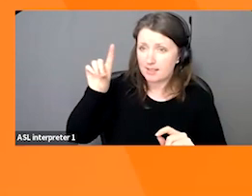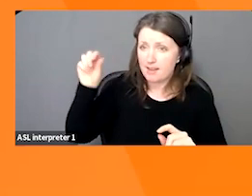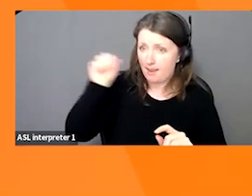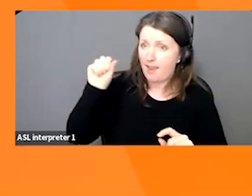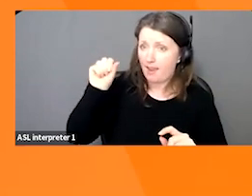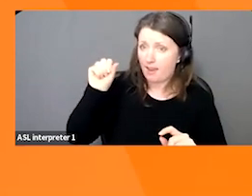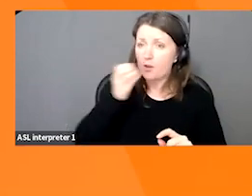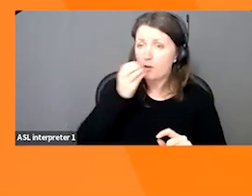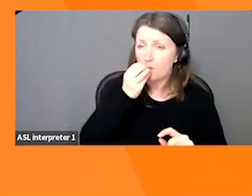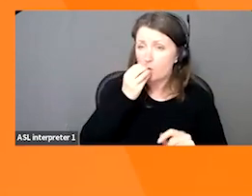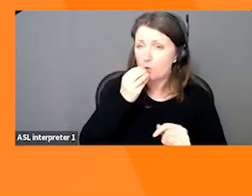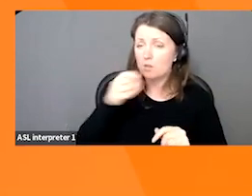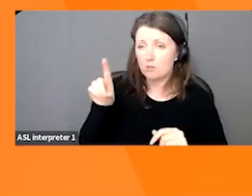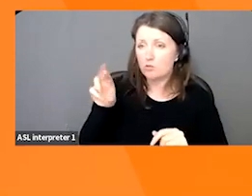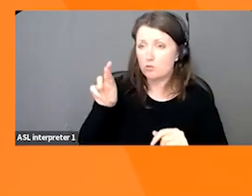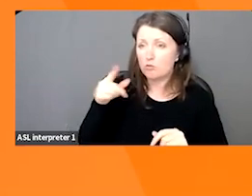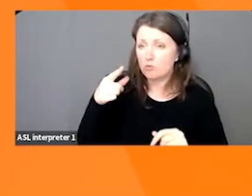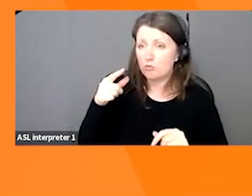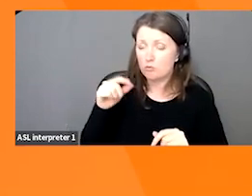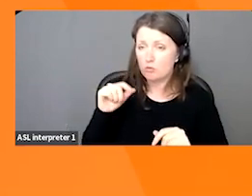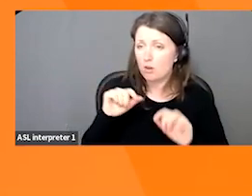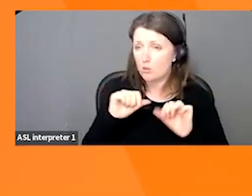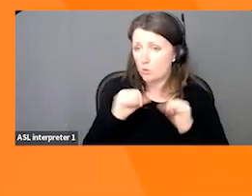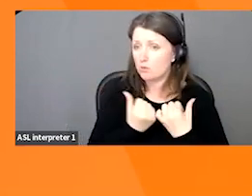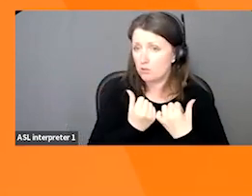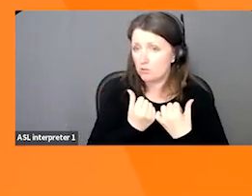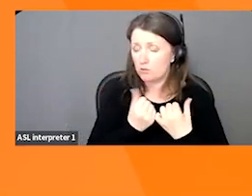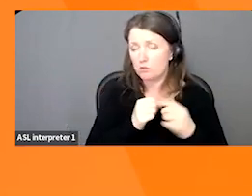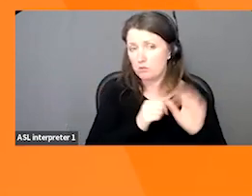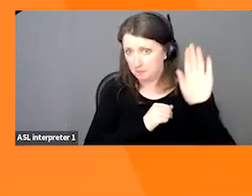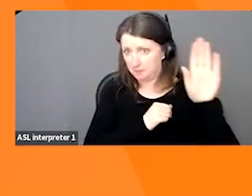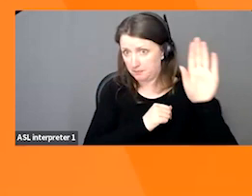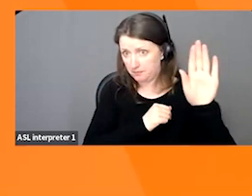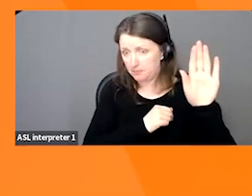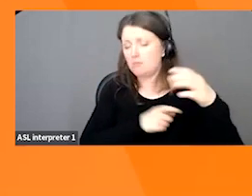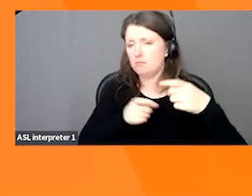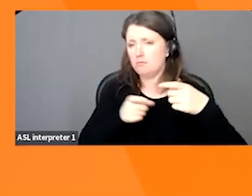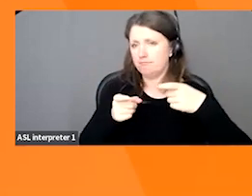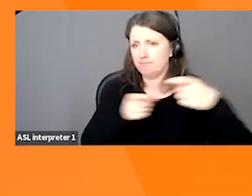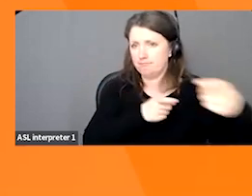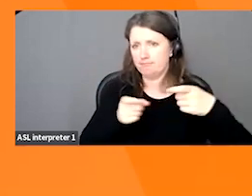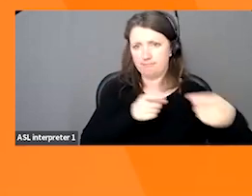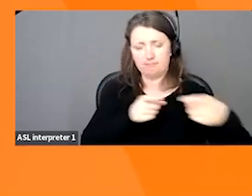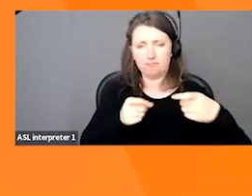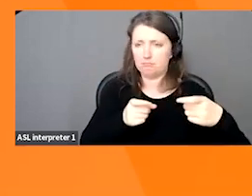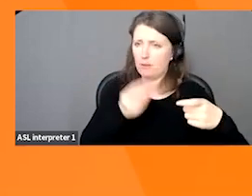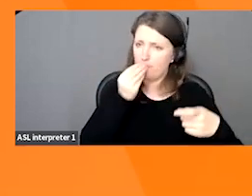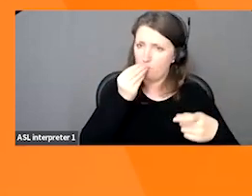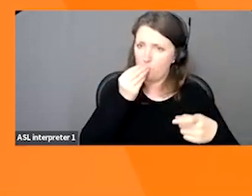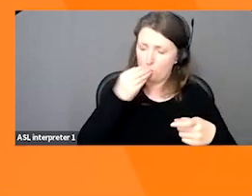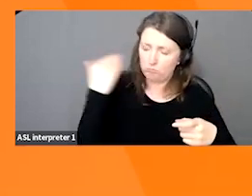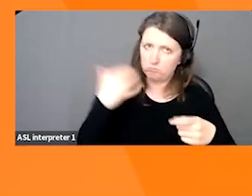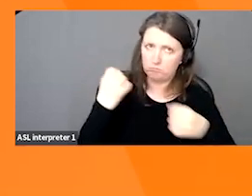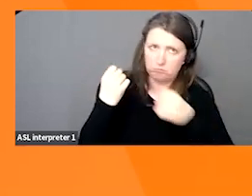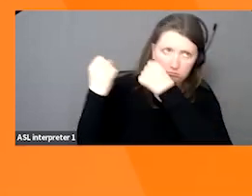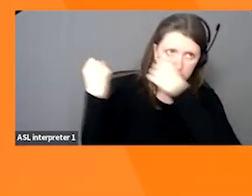Association. They manage all the regulatory aspects, especially in the food industry.